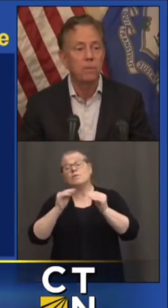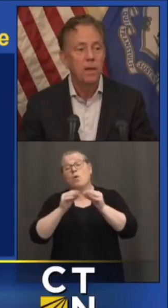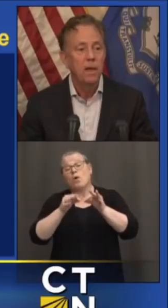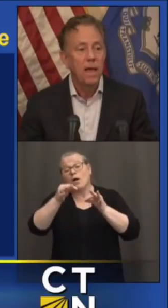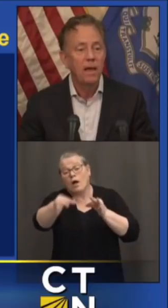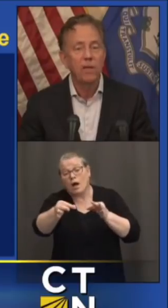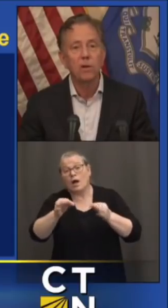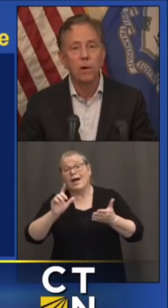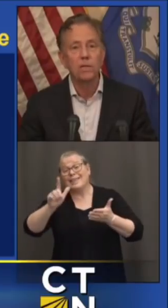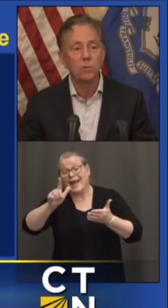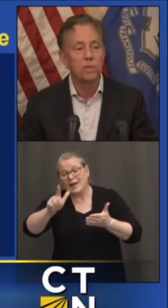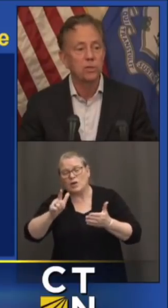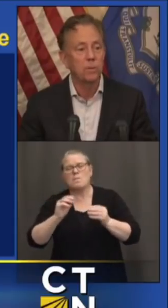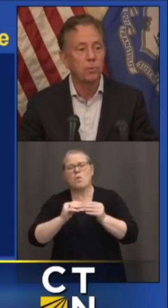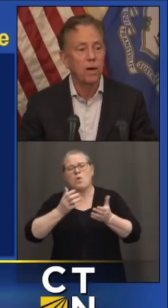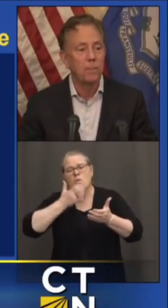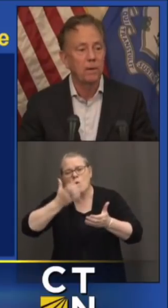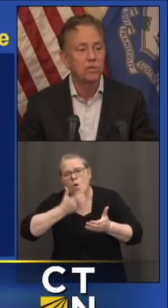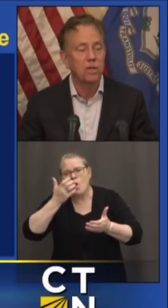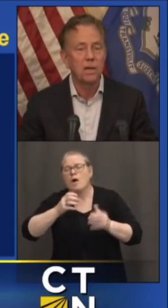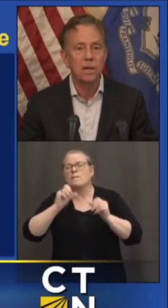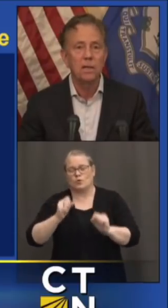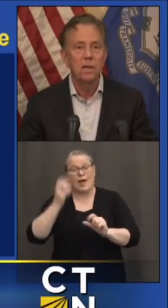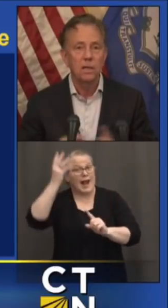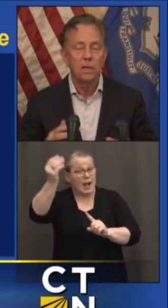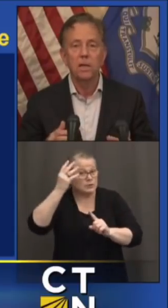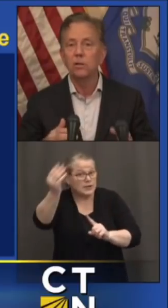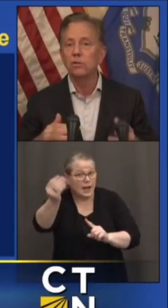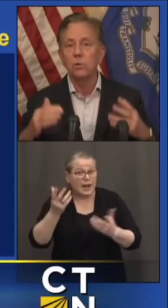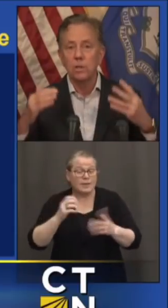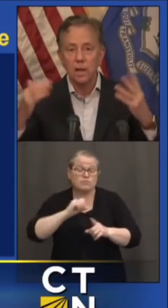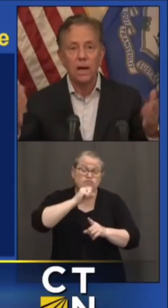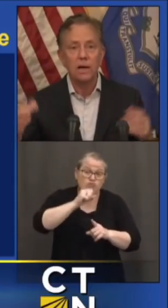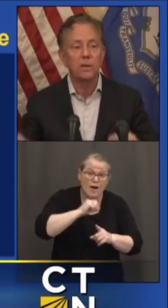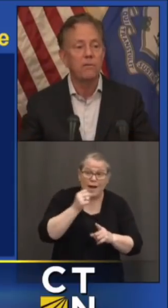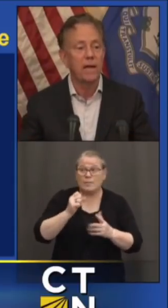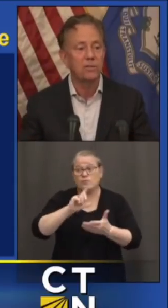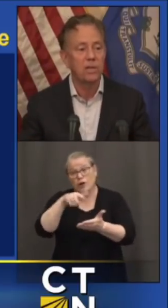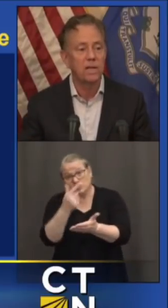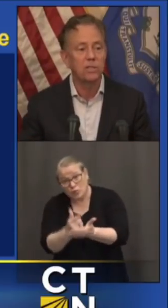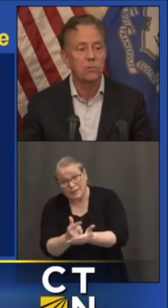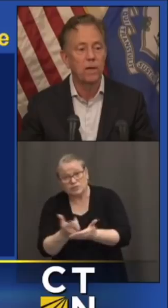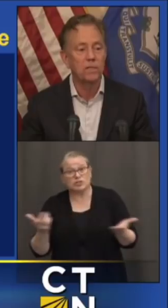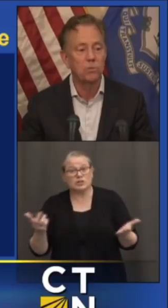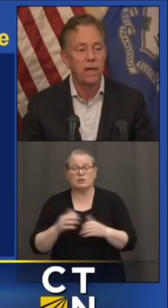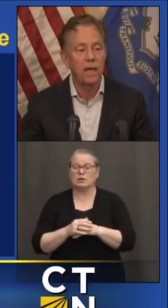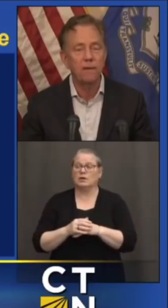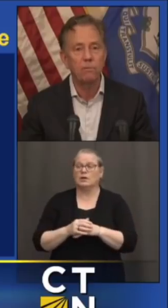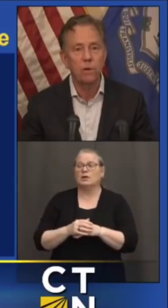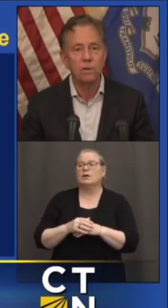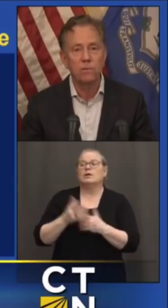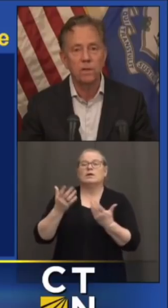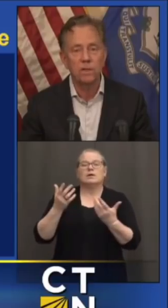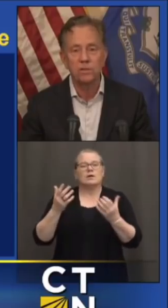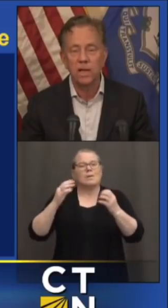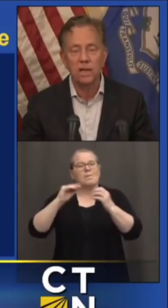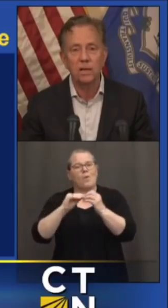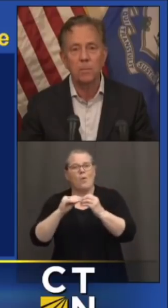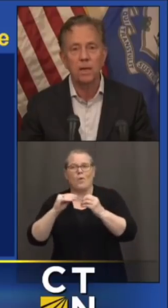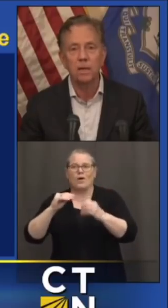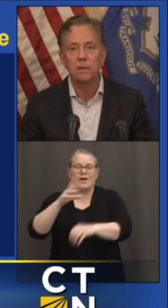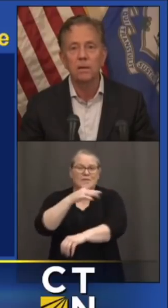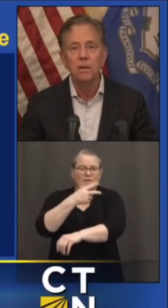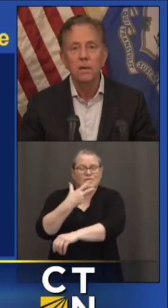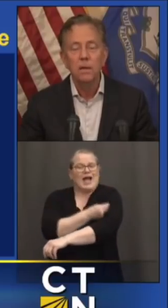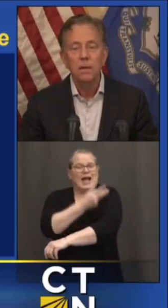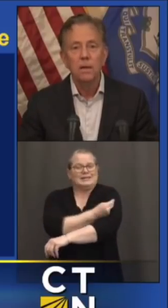able to have that graduation or prom outside. The later you do it, the higher the vaccination rates we have. What a difference is that